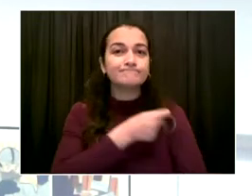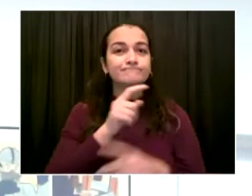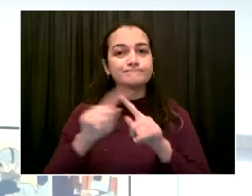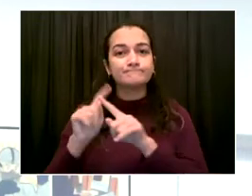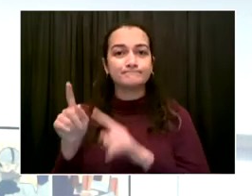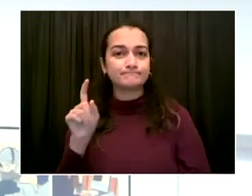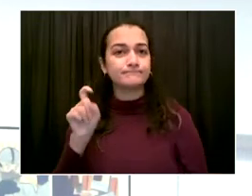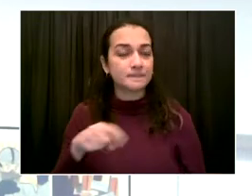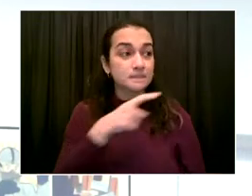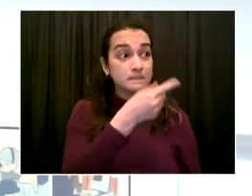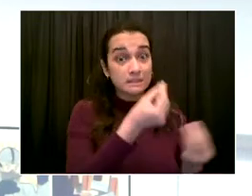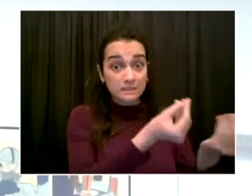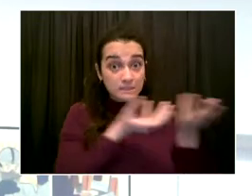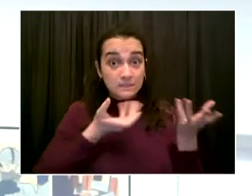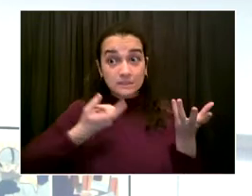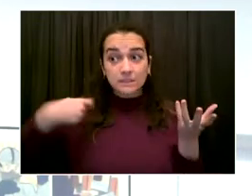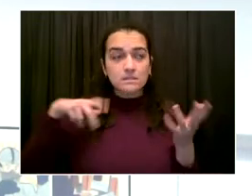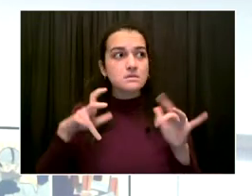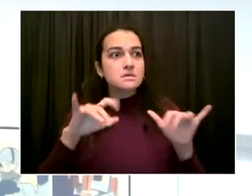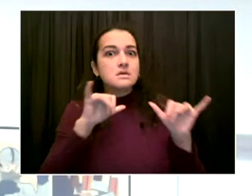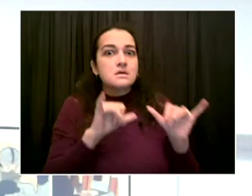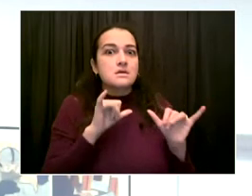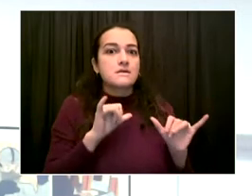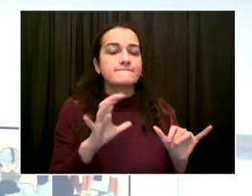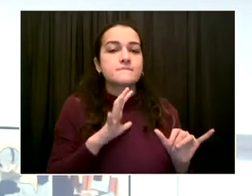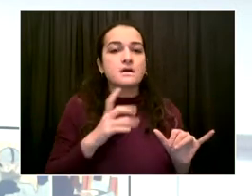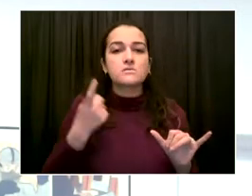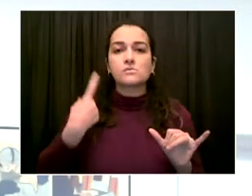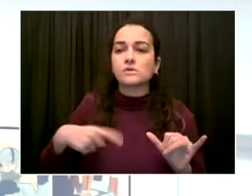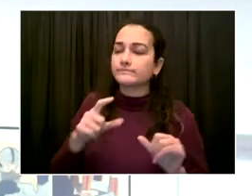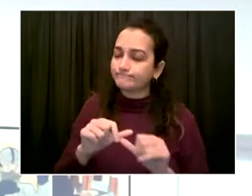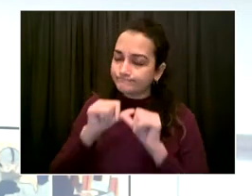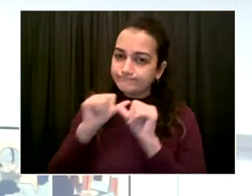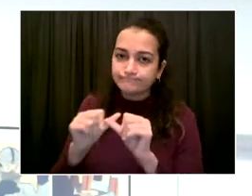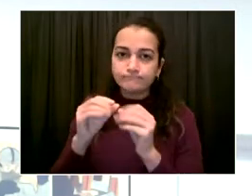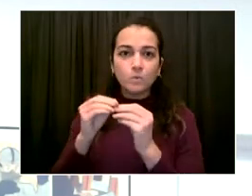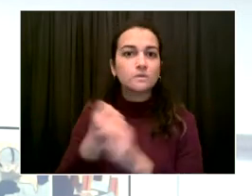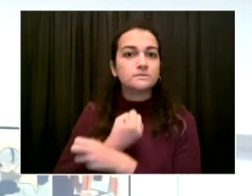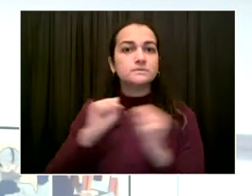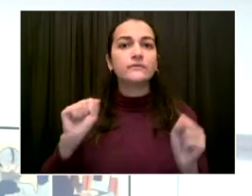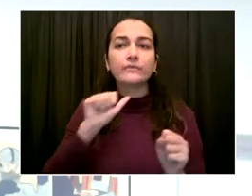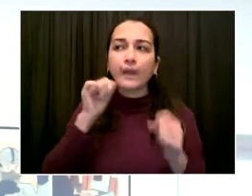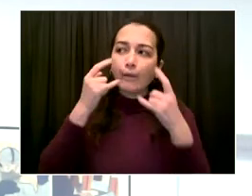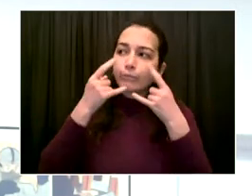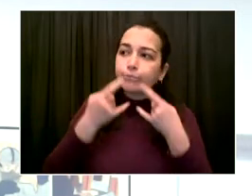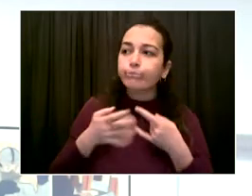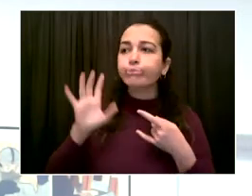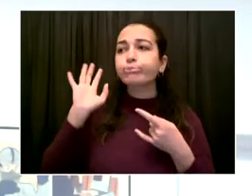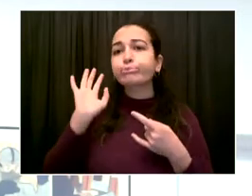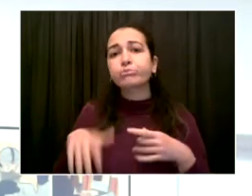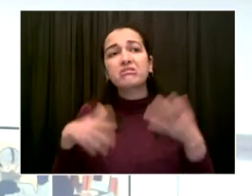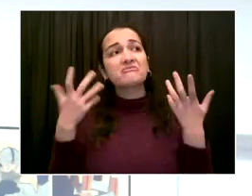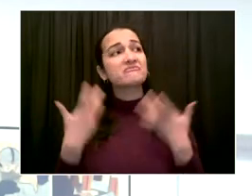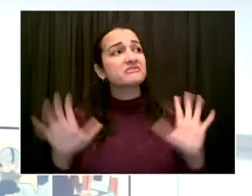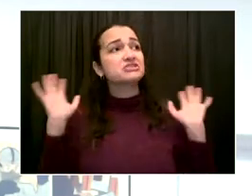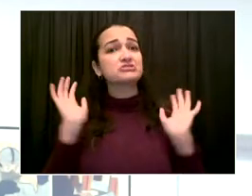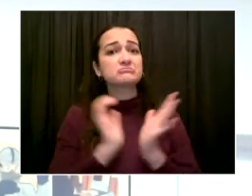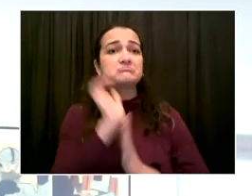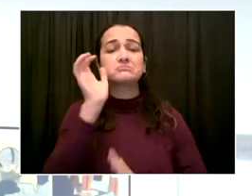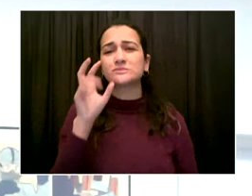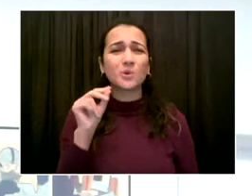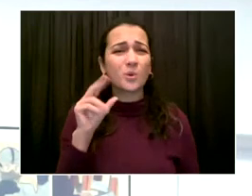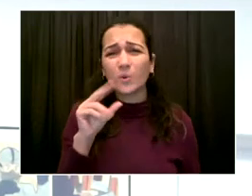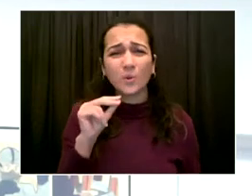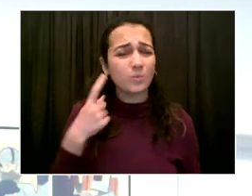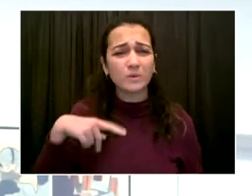you know, to bring to bear the right strategies. But we are in this period right now where we're counseling, you know, a bit of patients